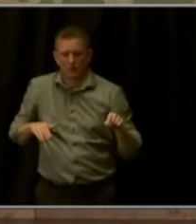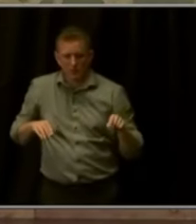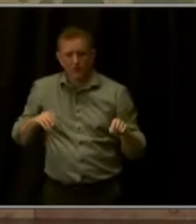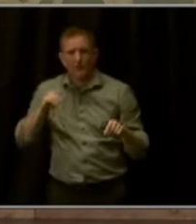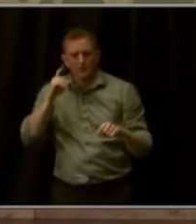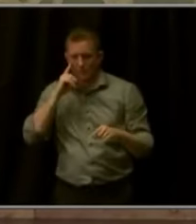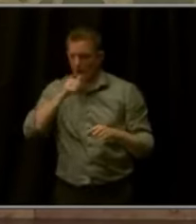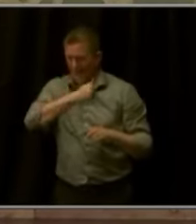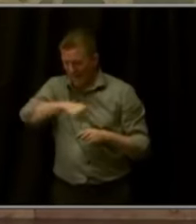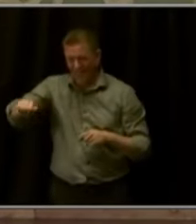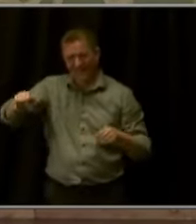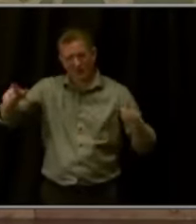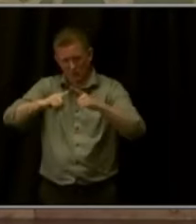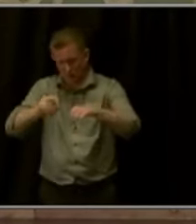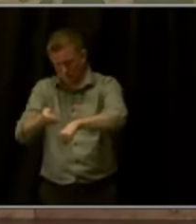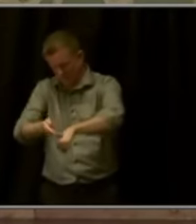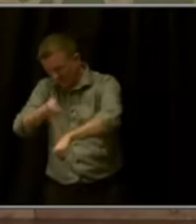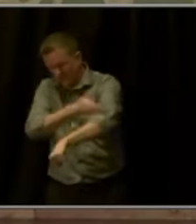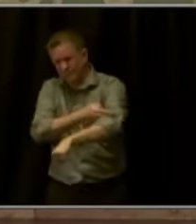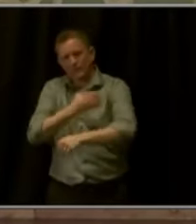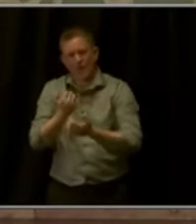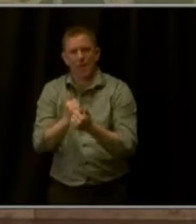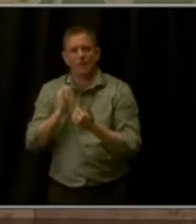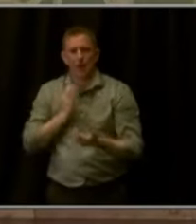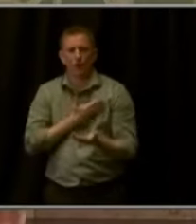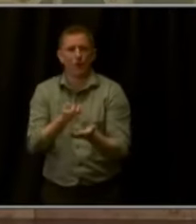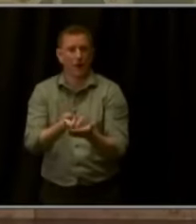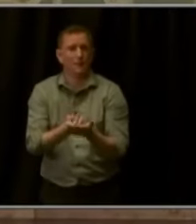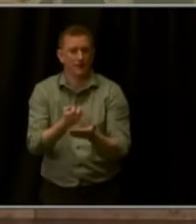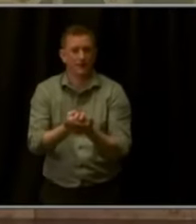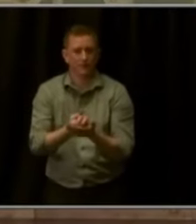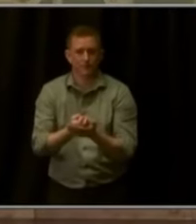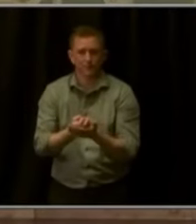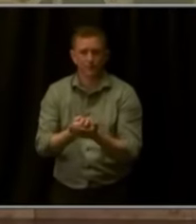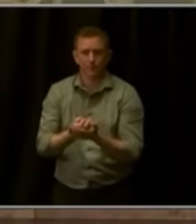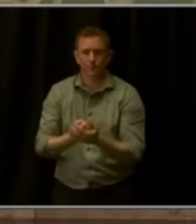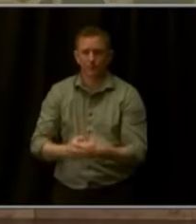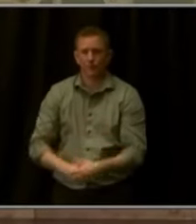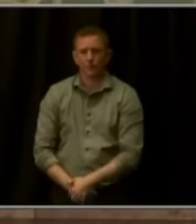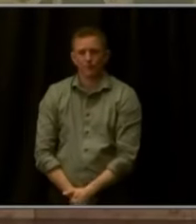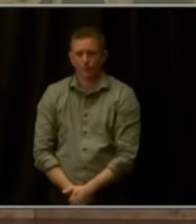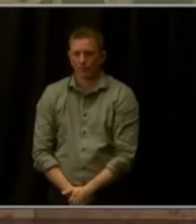mechanisms. Isn't that great? We got applause from nobody, which means we all agree. Good.